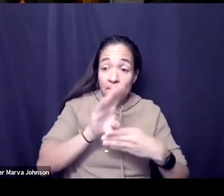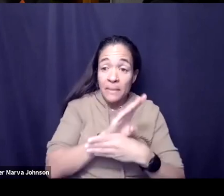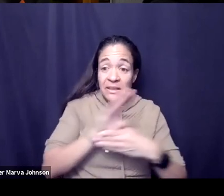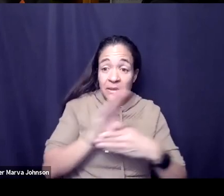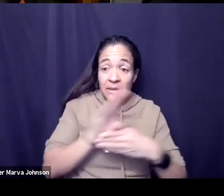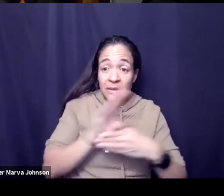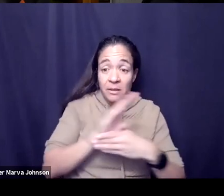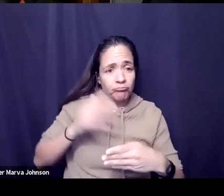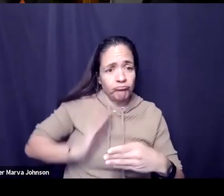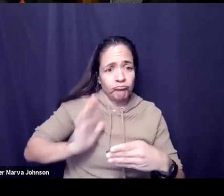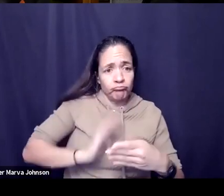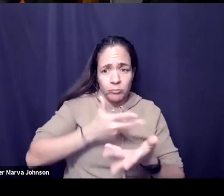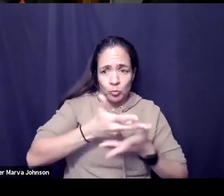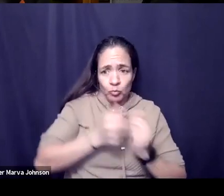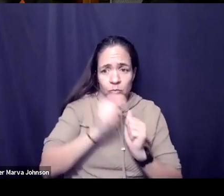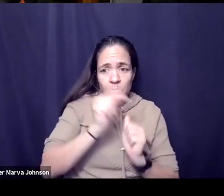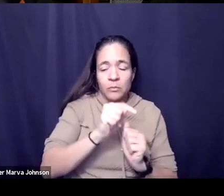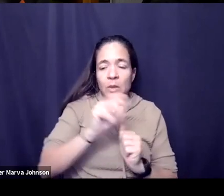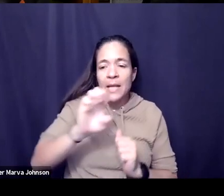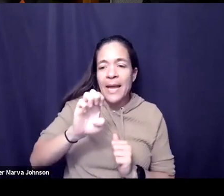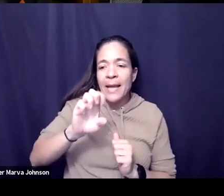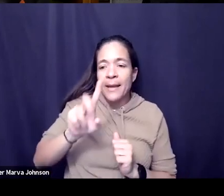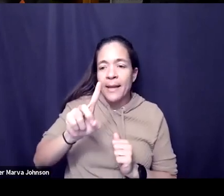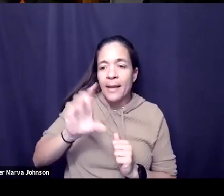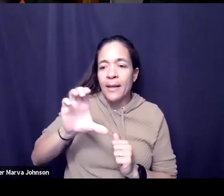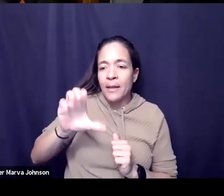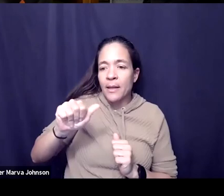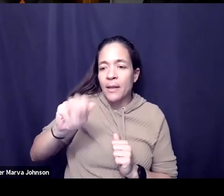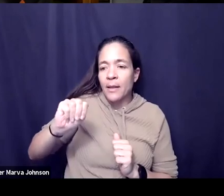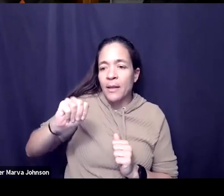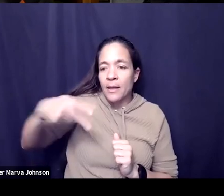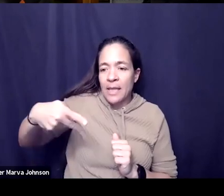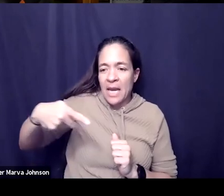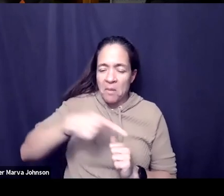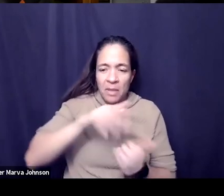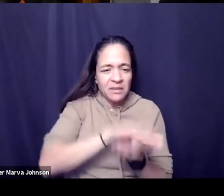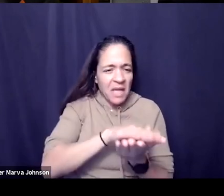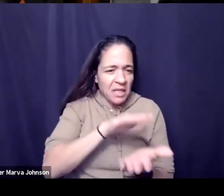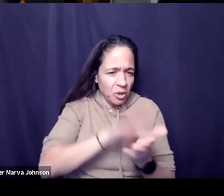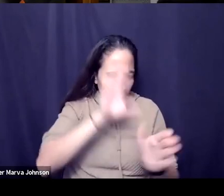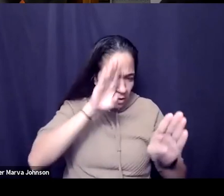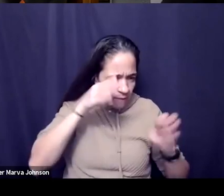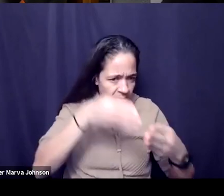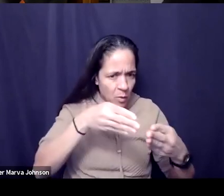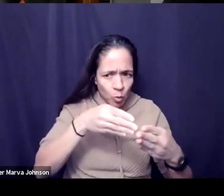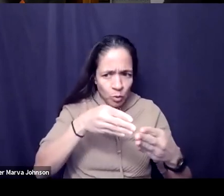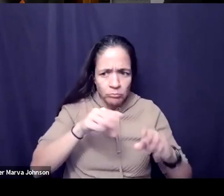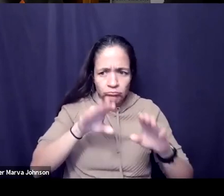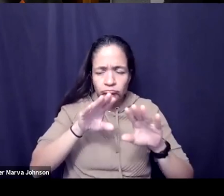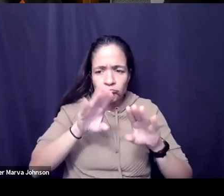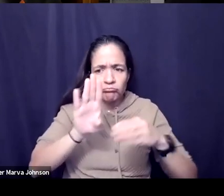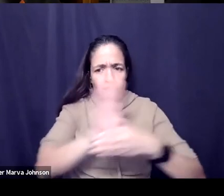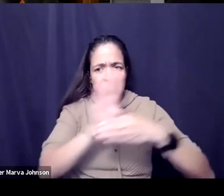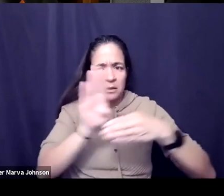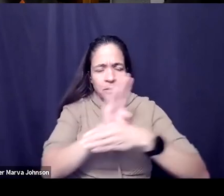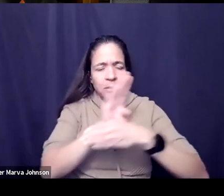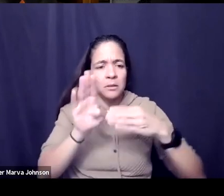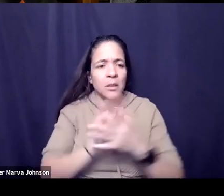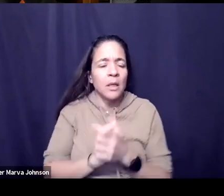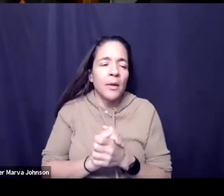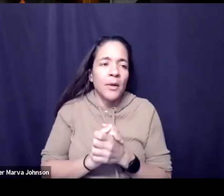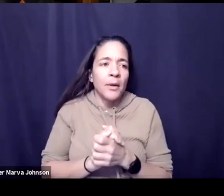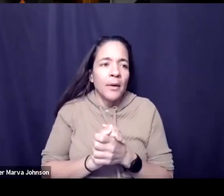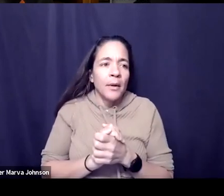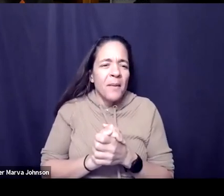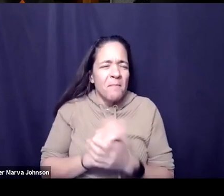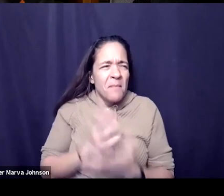with is uh the ed camp foundation it's a education focused organization so uh about must be between